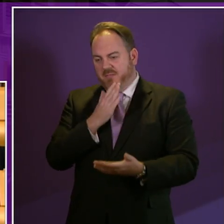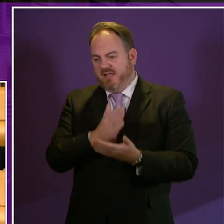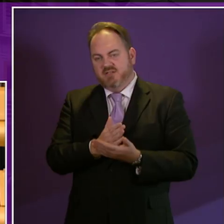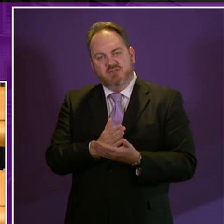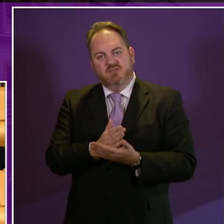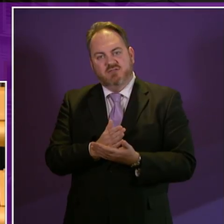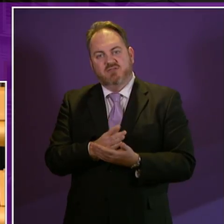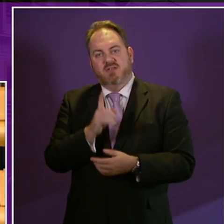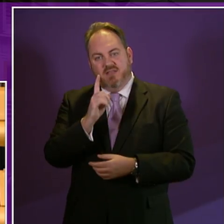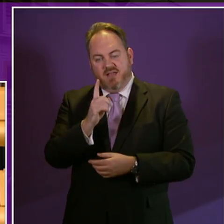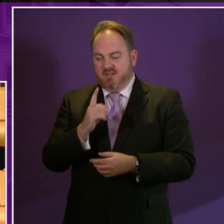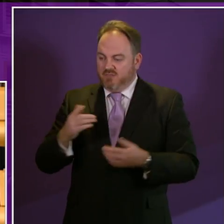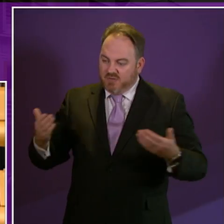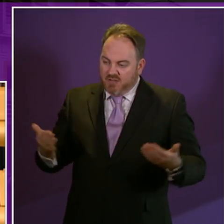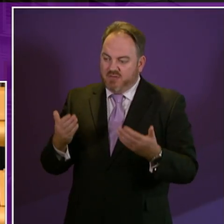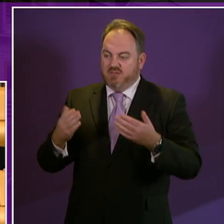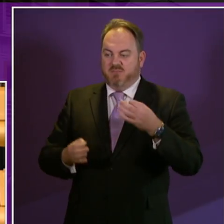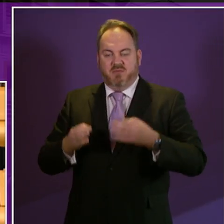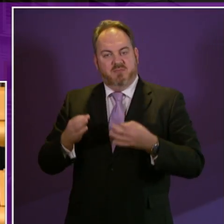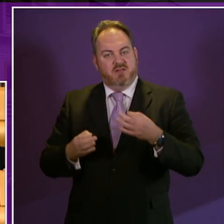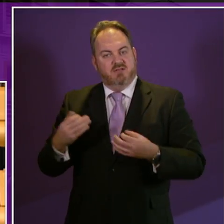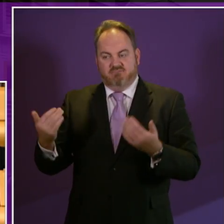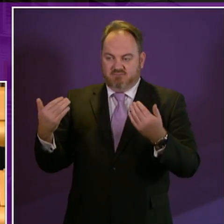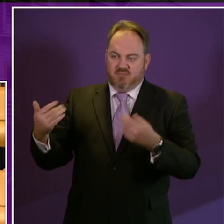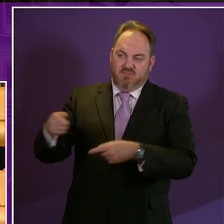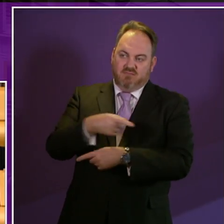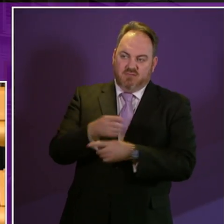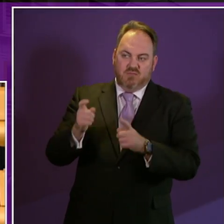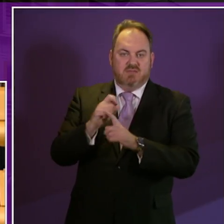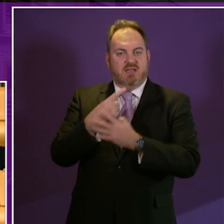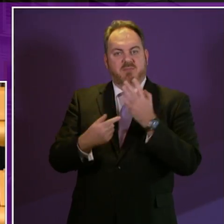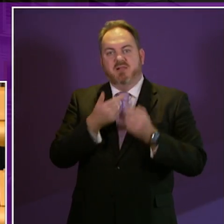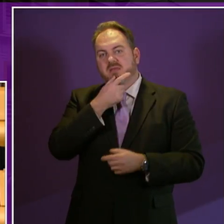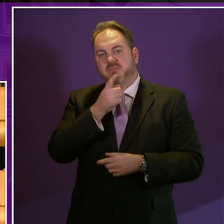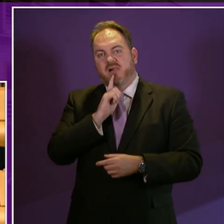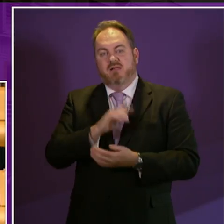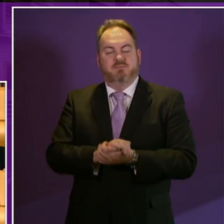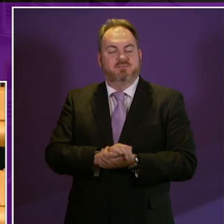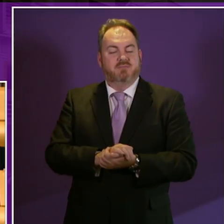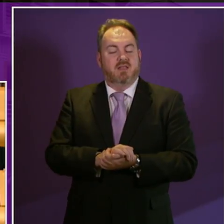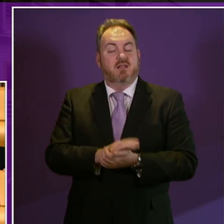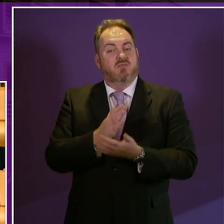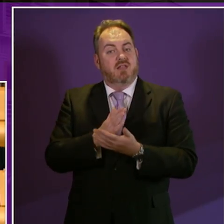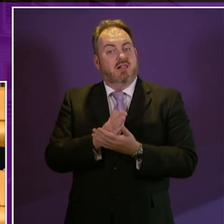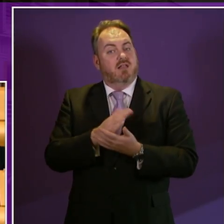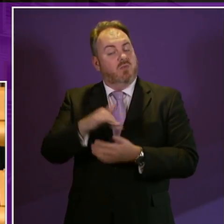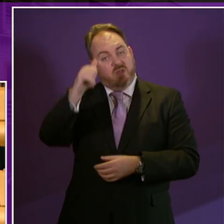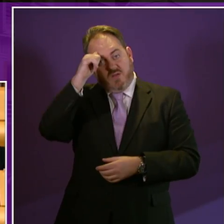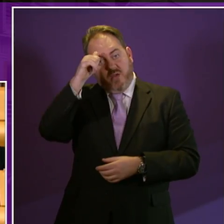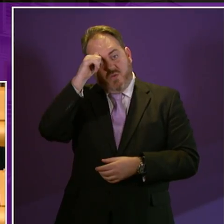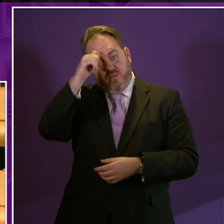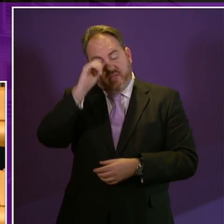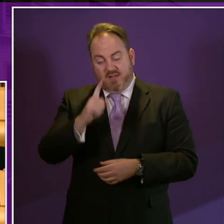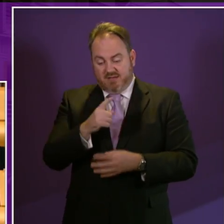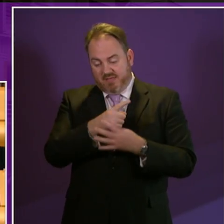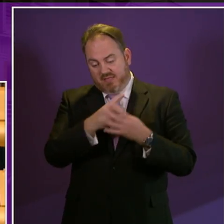disabled people in politics and the third and public sectors so many of the actions listed in the plan will come to fruition